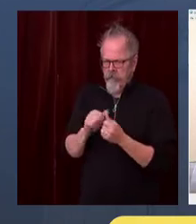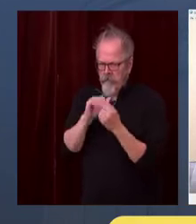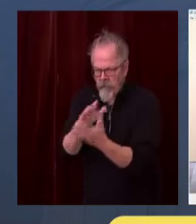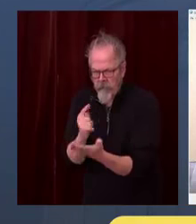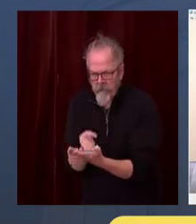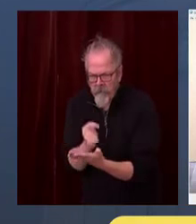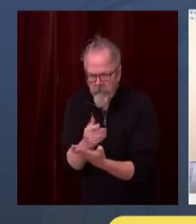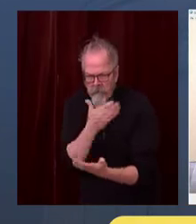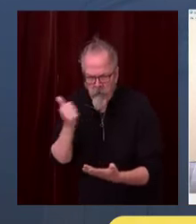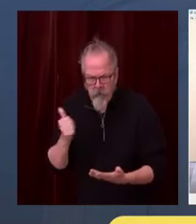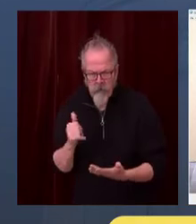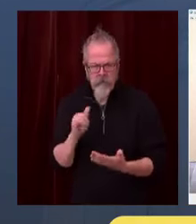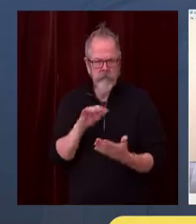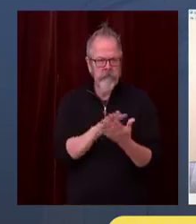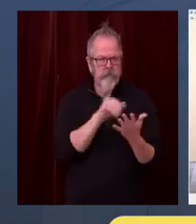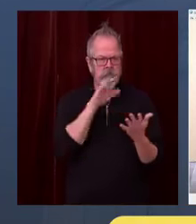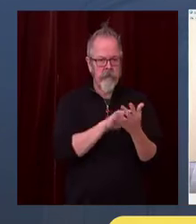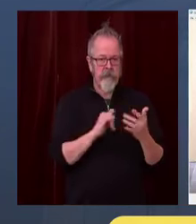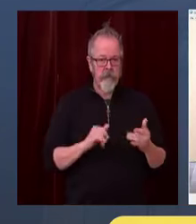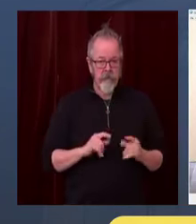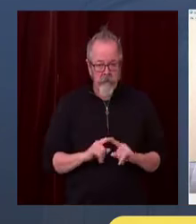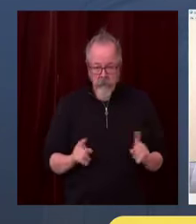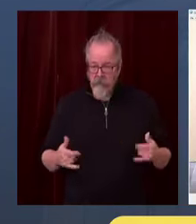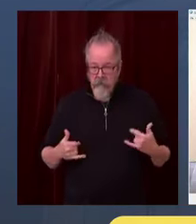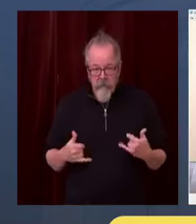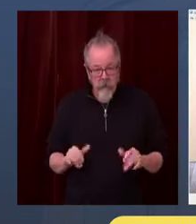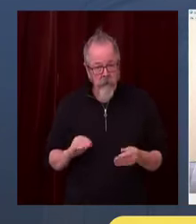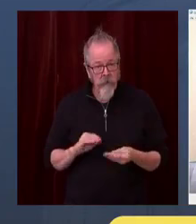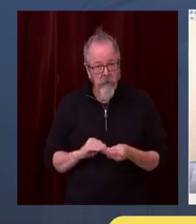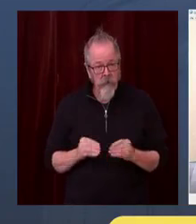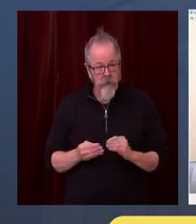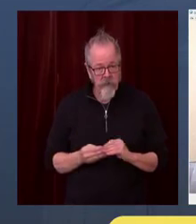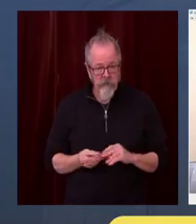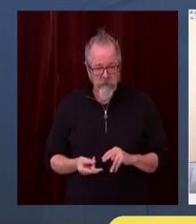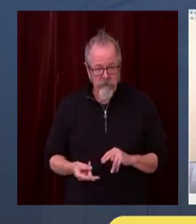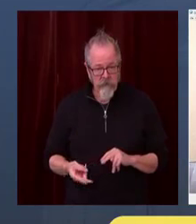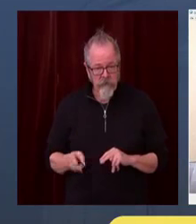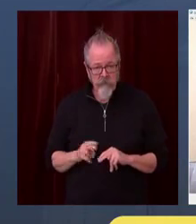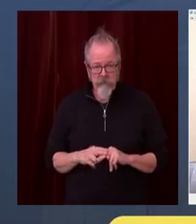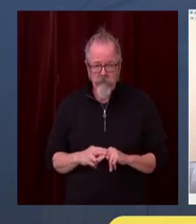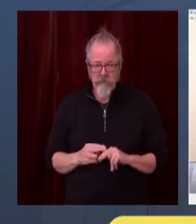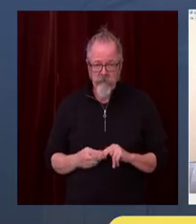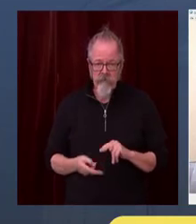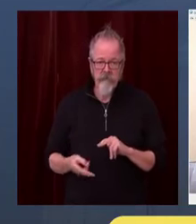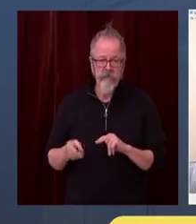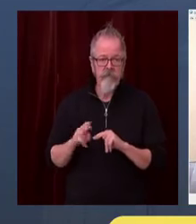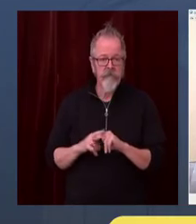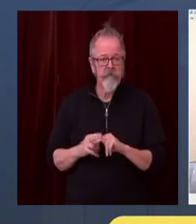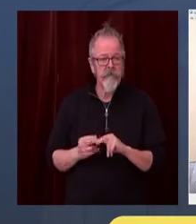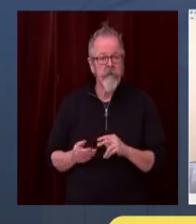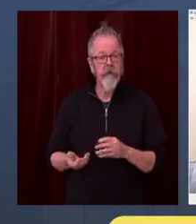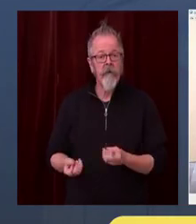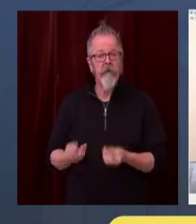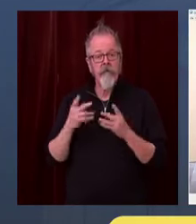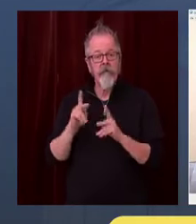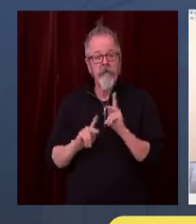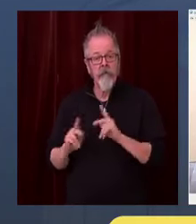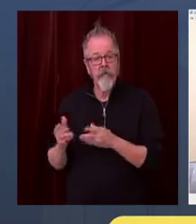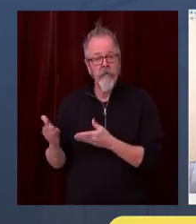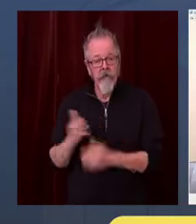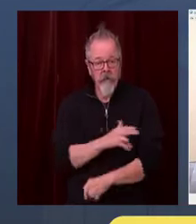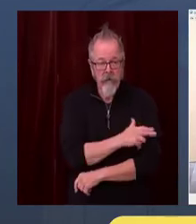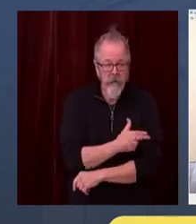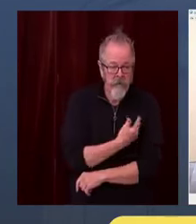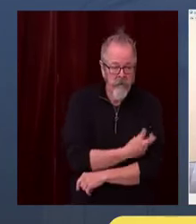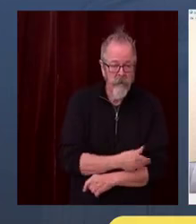associated with hospitalization, and more importantly, we're also seeing a rapid rise in the number of people in the ICU. Many of these patients remain in the